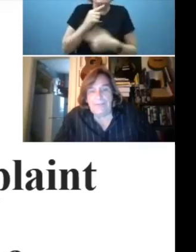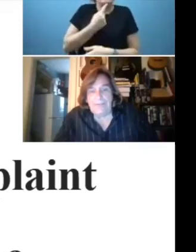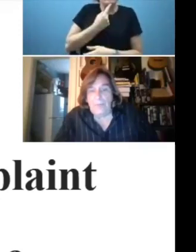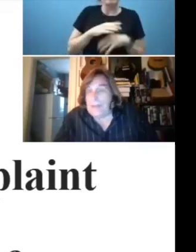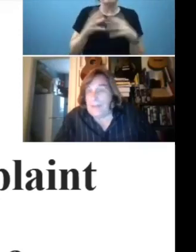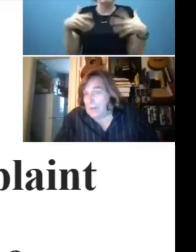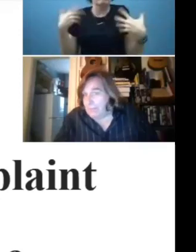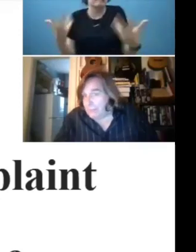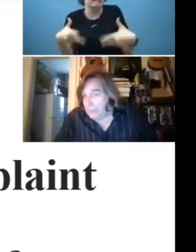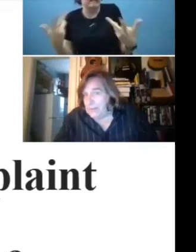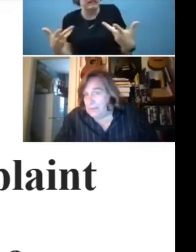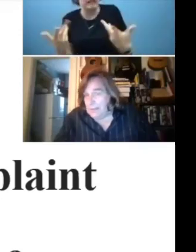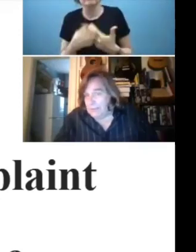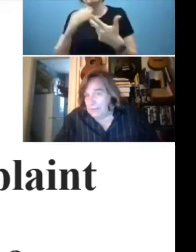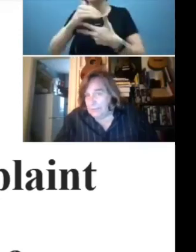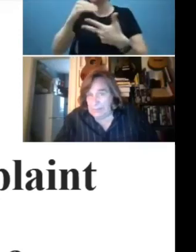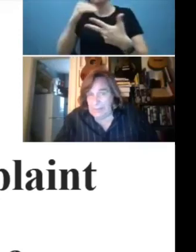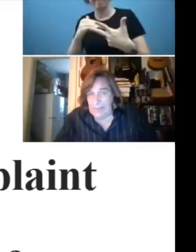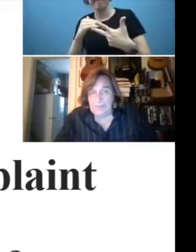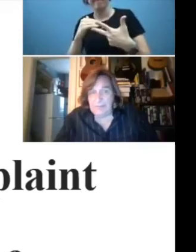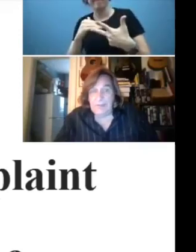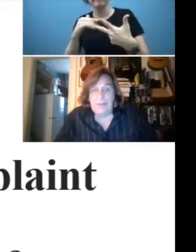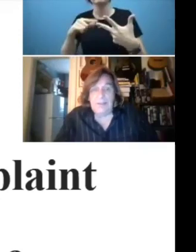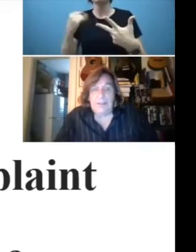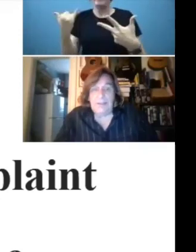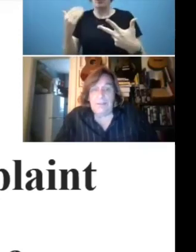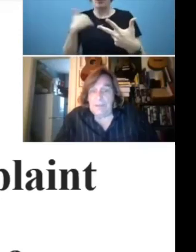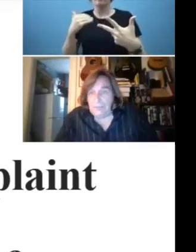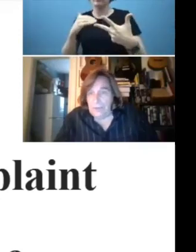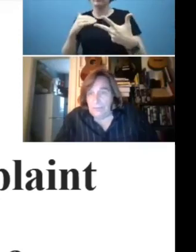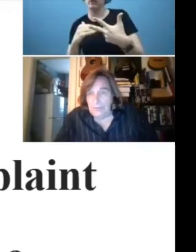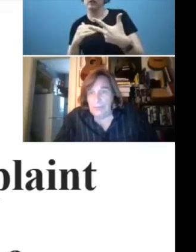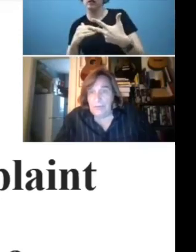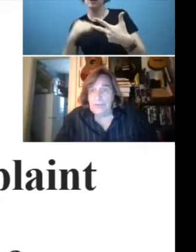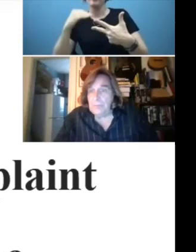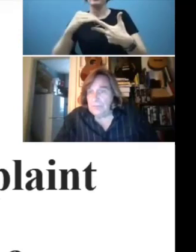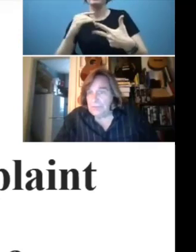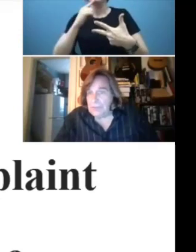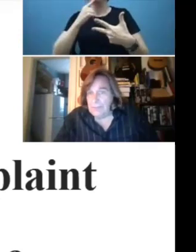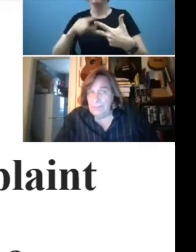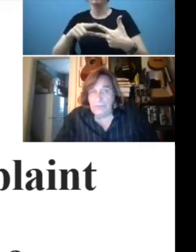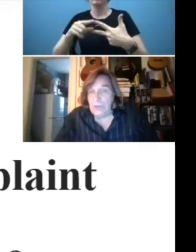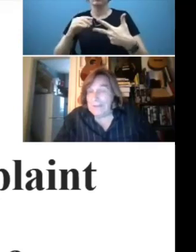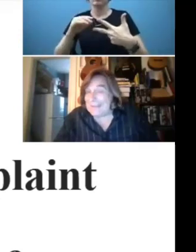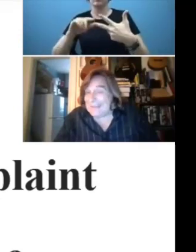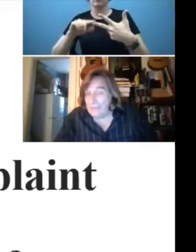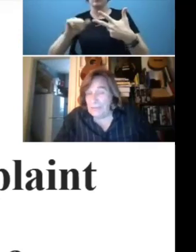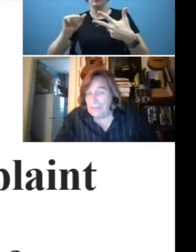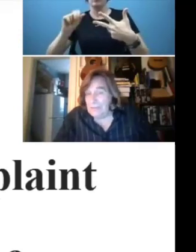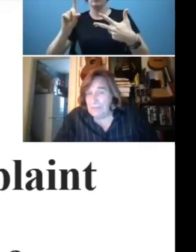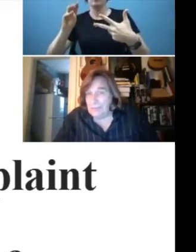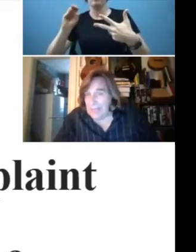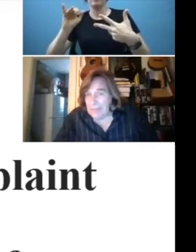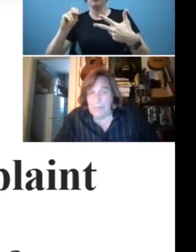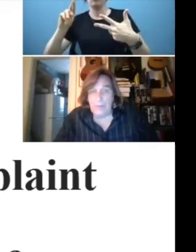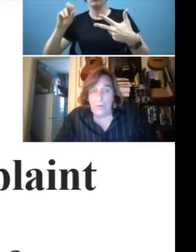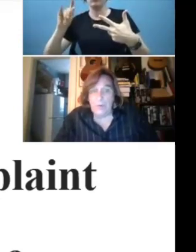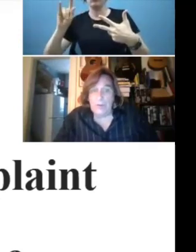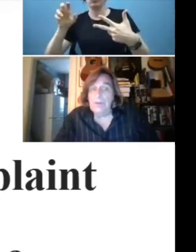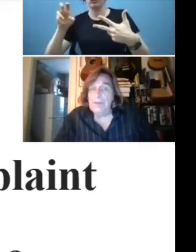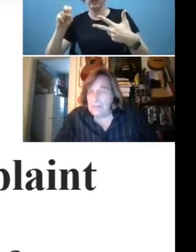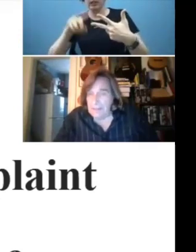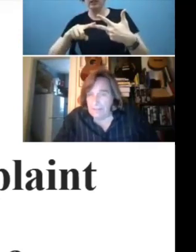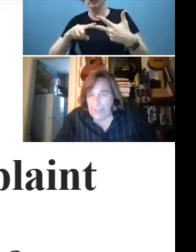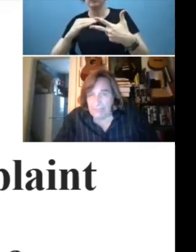And so we now have three levels of complaints. Administrative Resolution, which is a solid entry level, for lack of a better